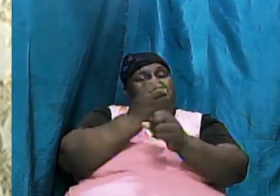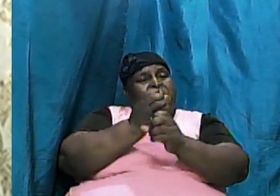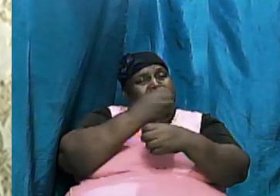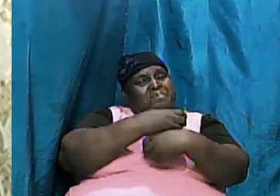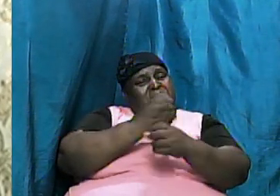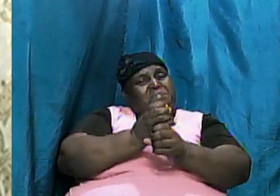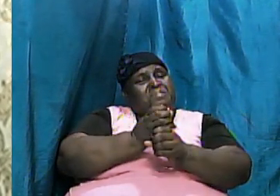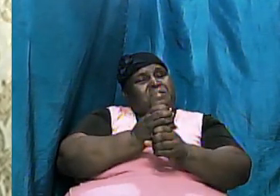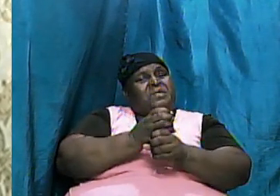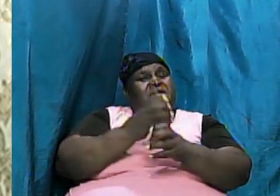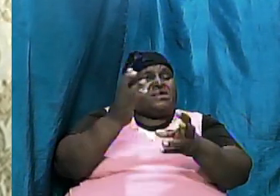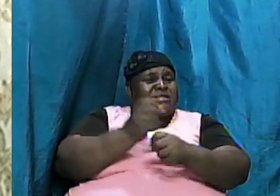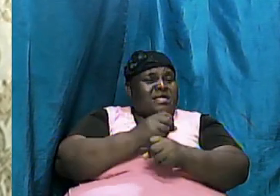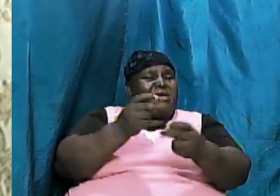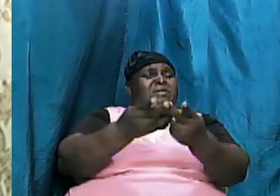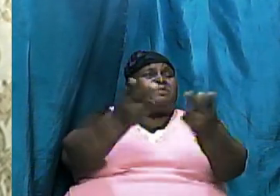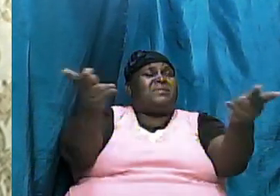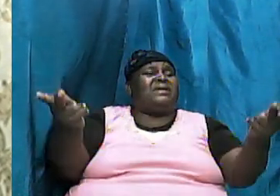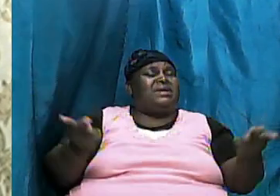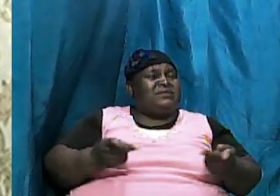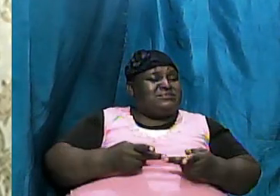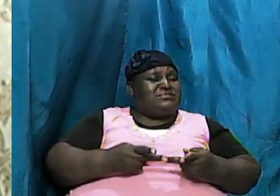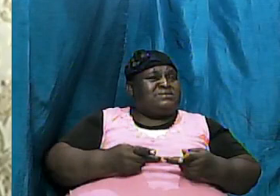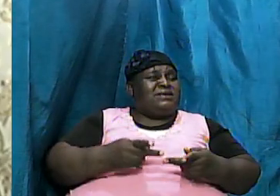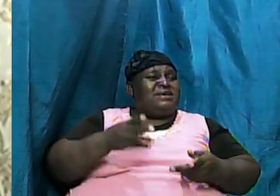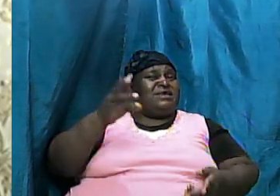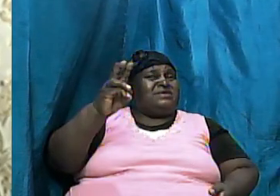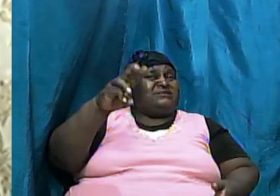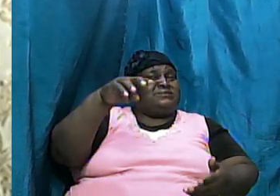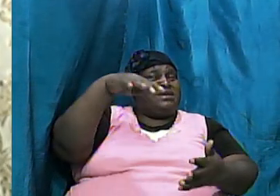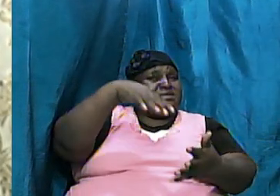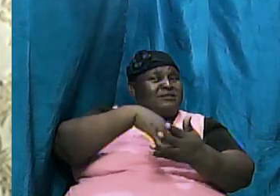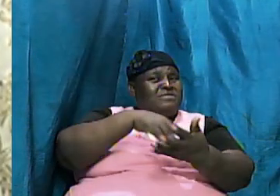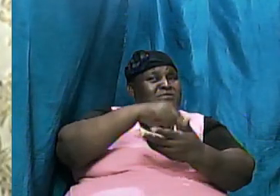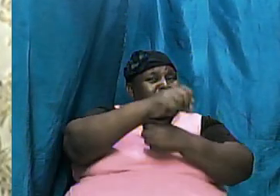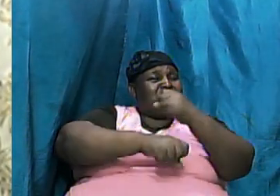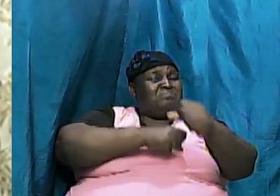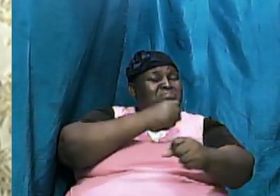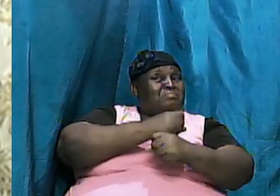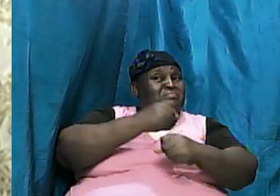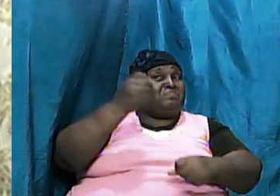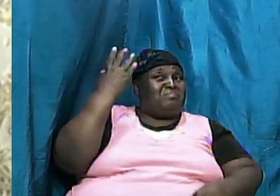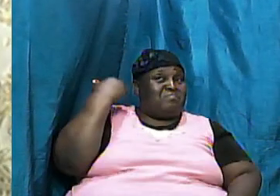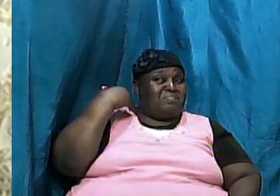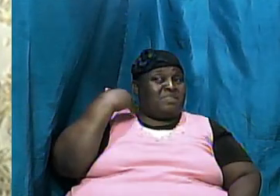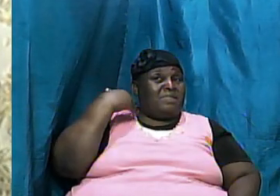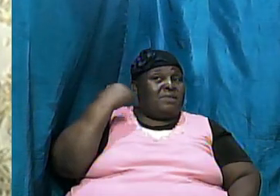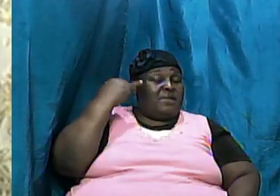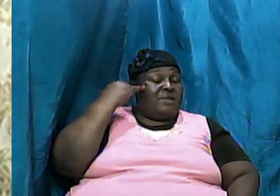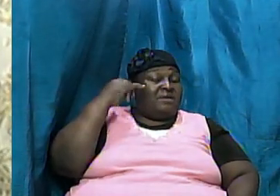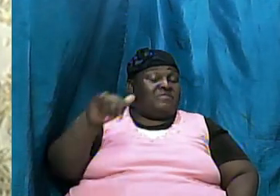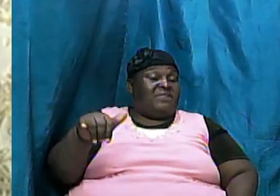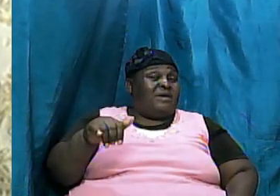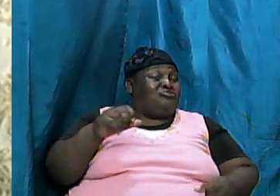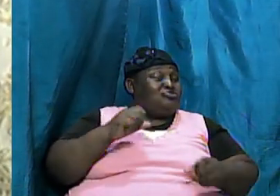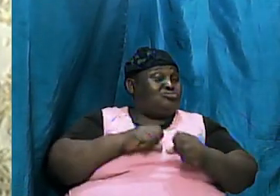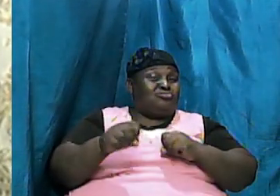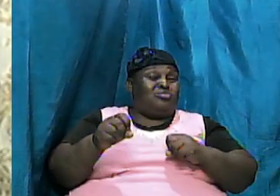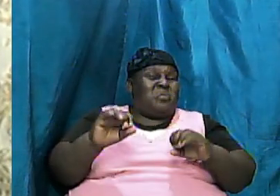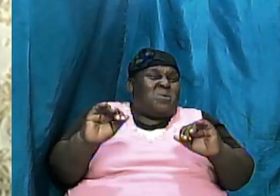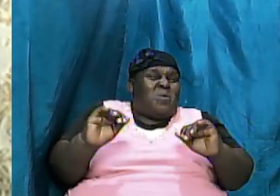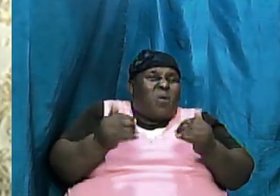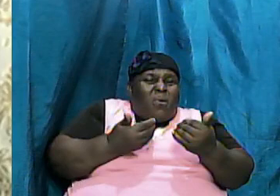have taken place approximately 6,000 years ago but if that was so how is it